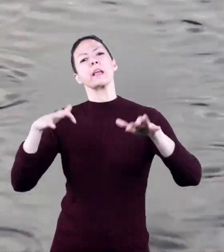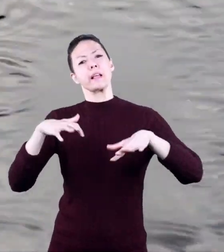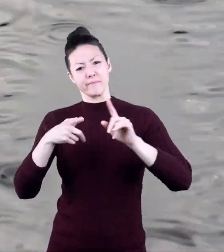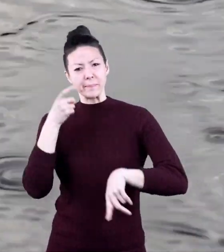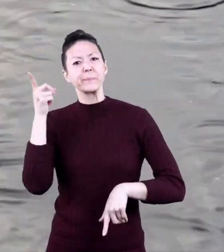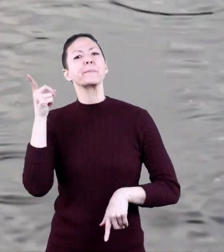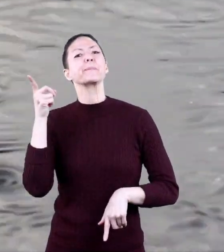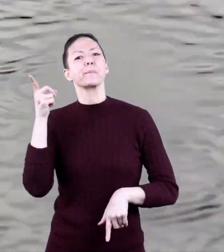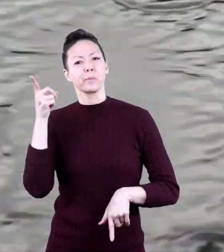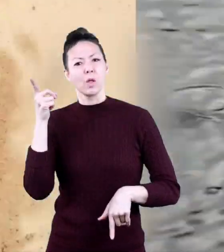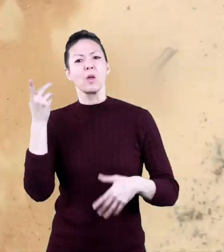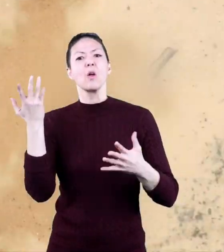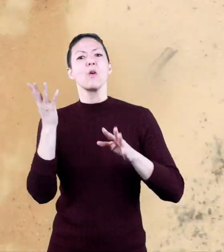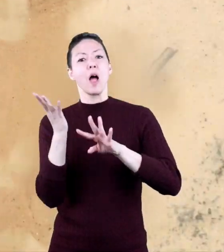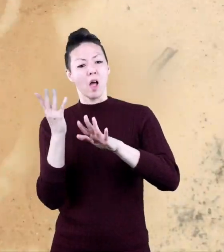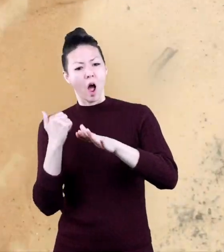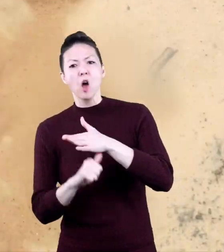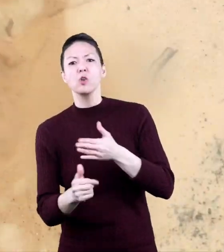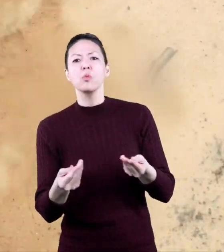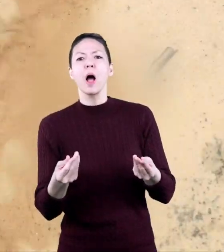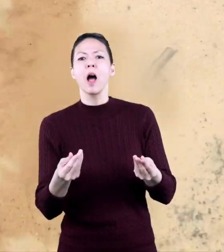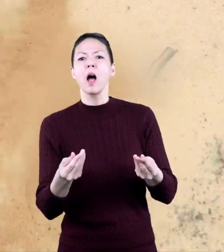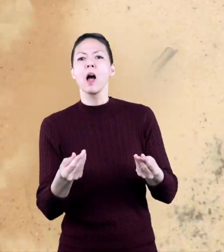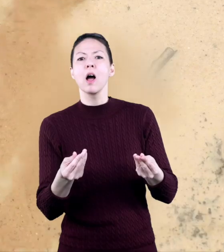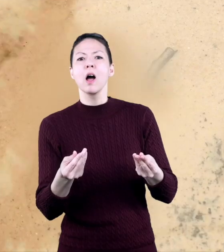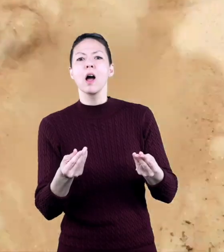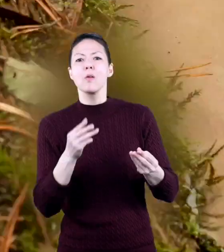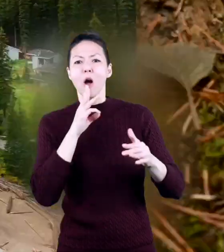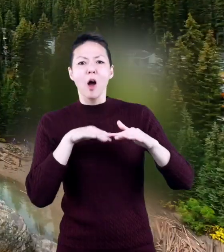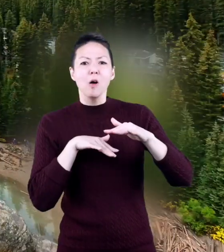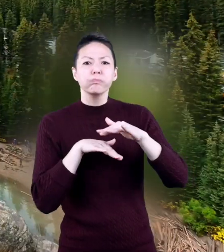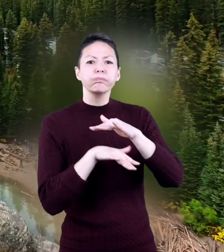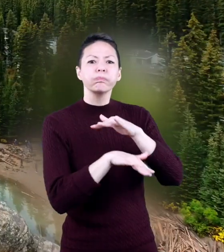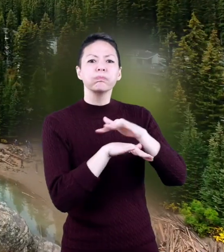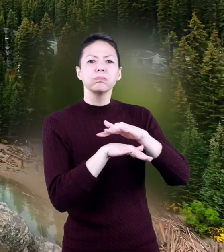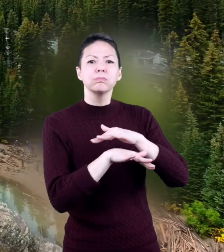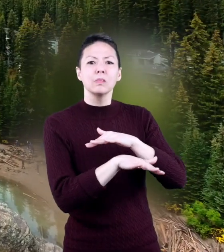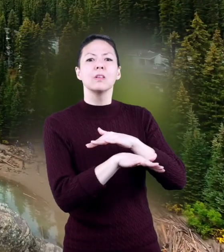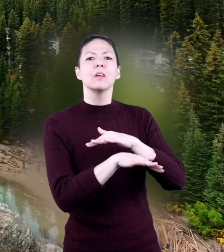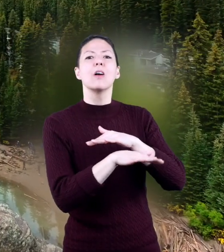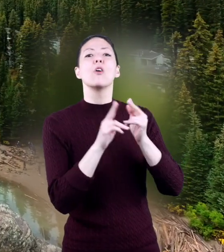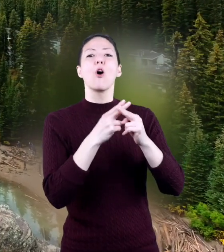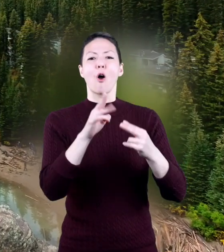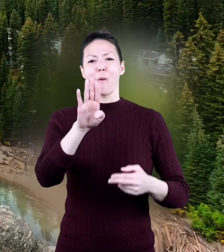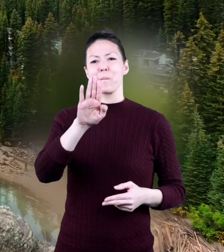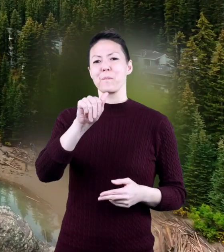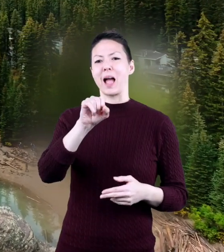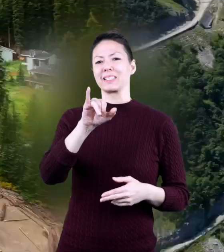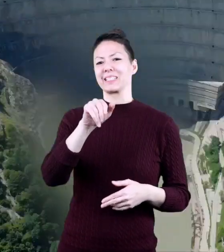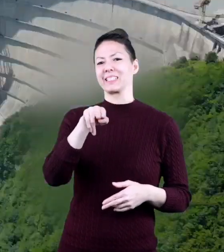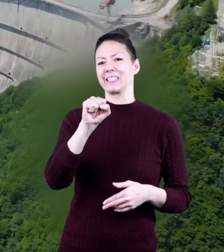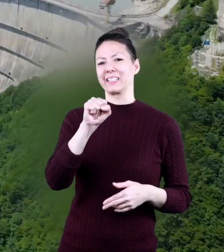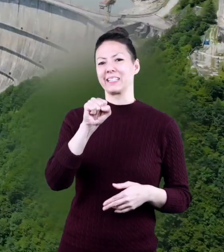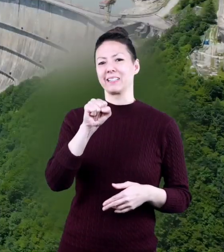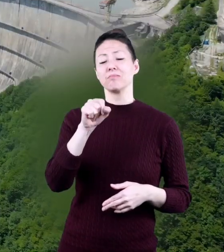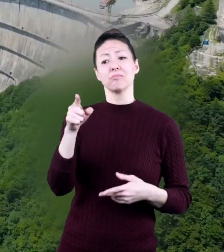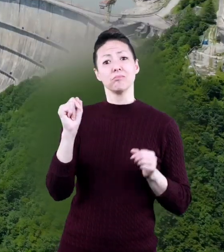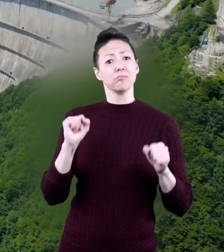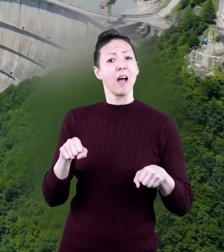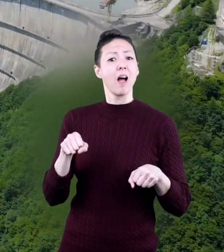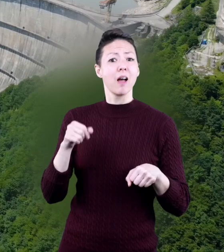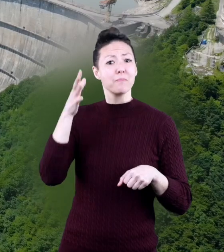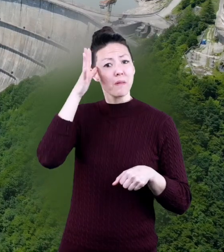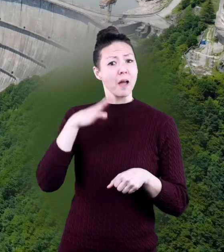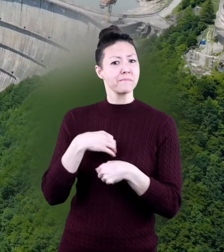rain or water from underneath the ground finds its way into lower areas of land called basins lakes